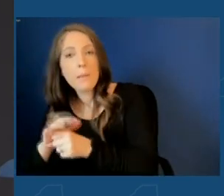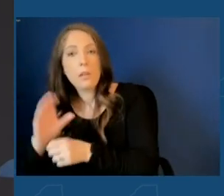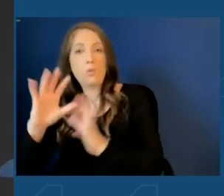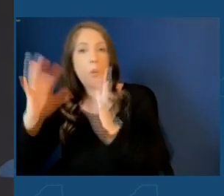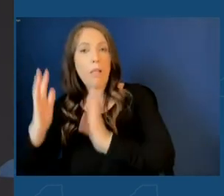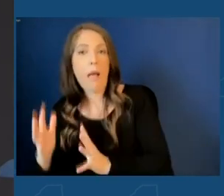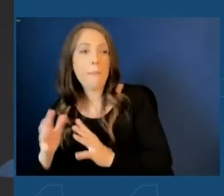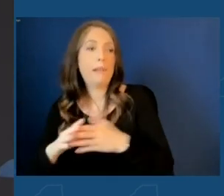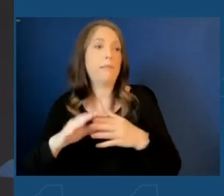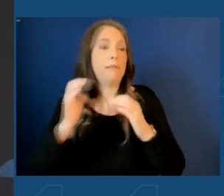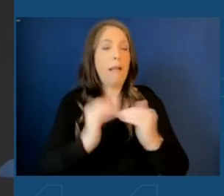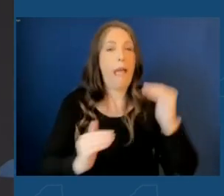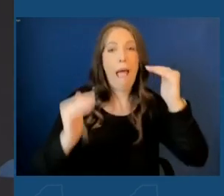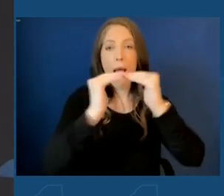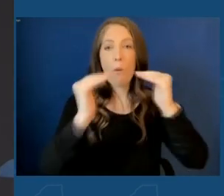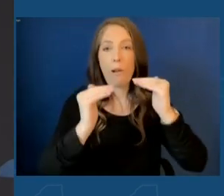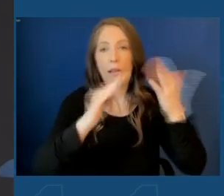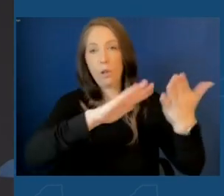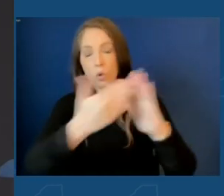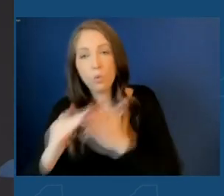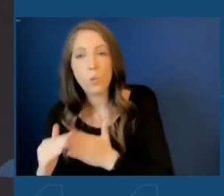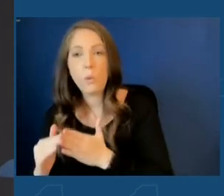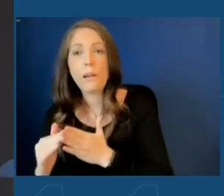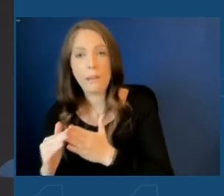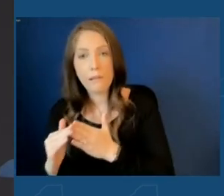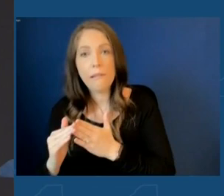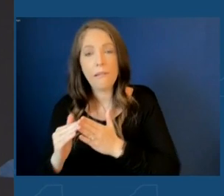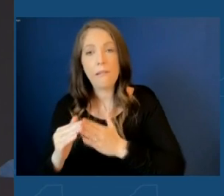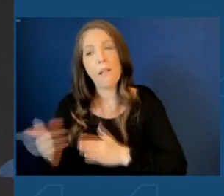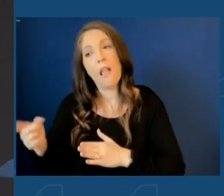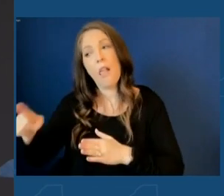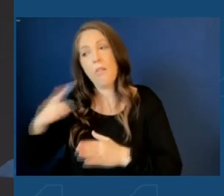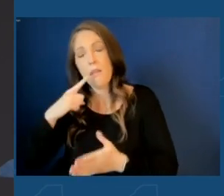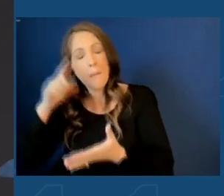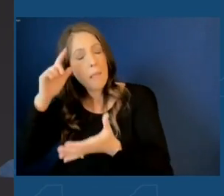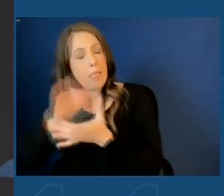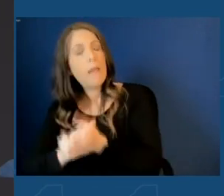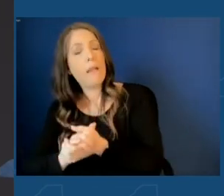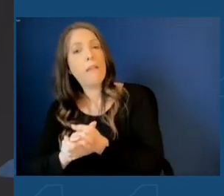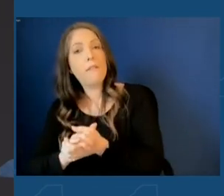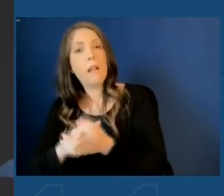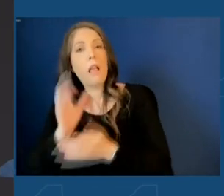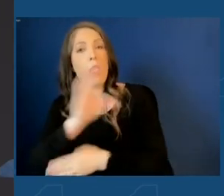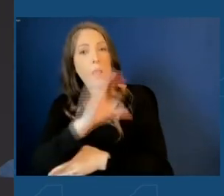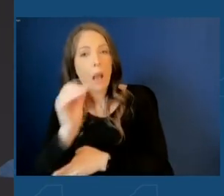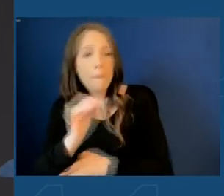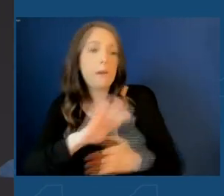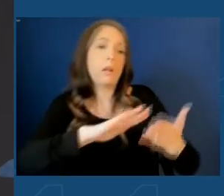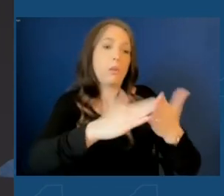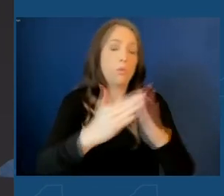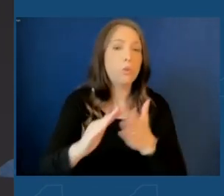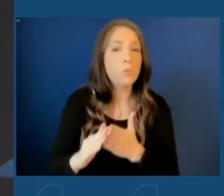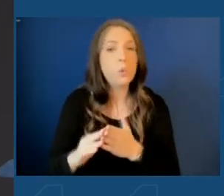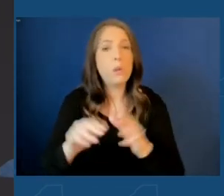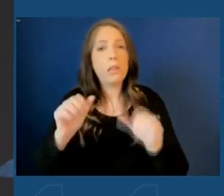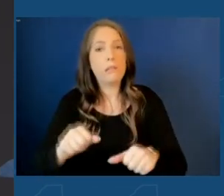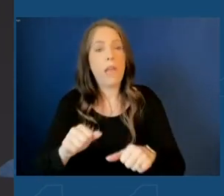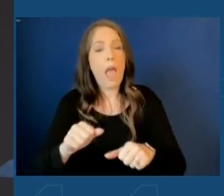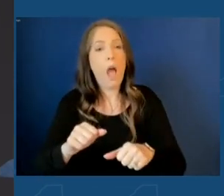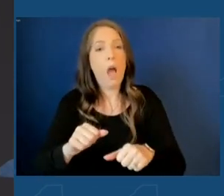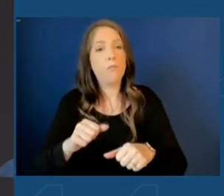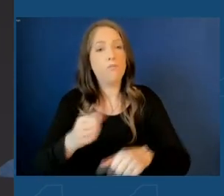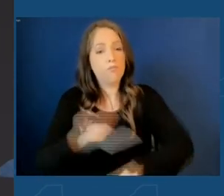and community, and a steadfast confidence in the ability of a company or a community to reinvent